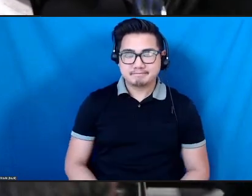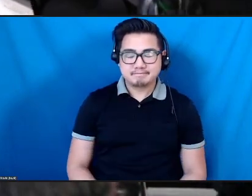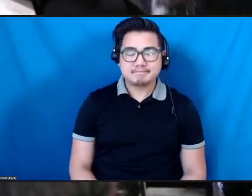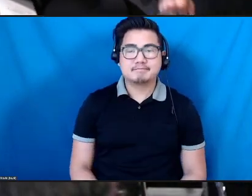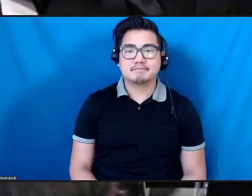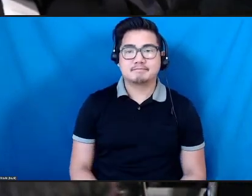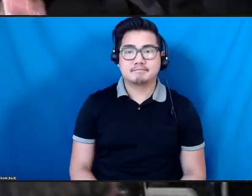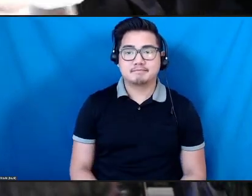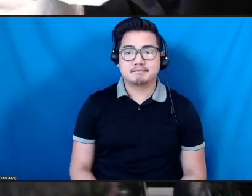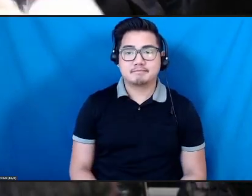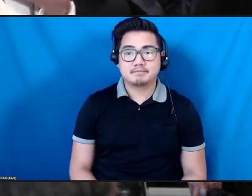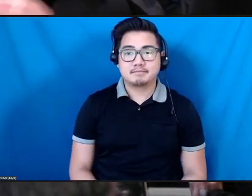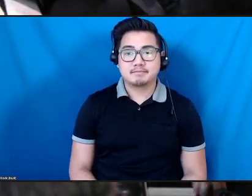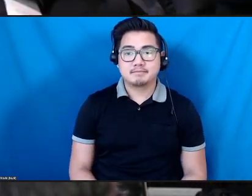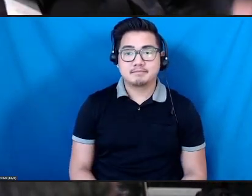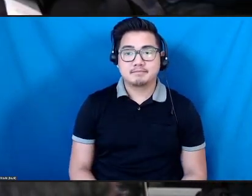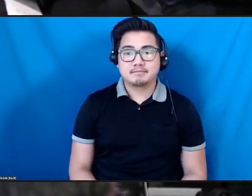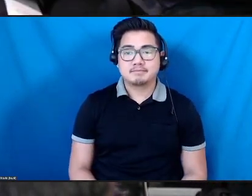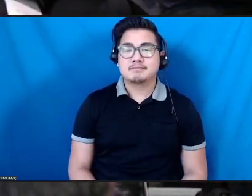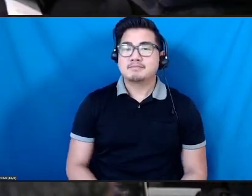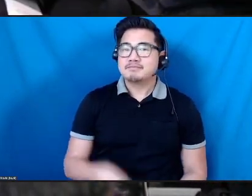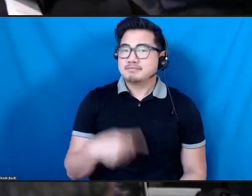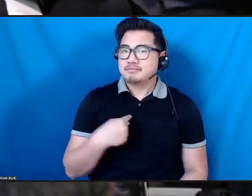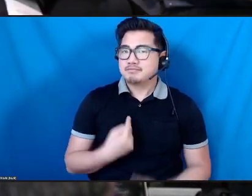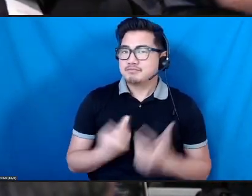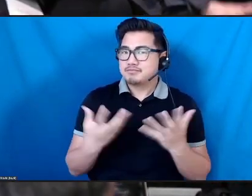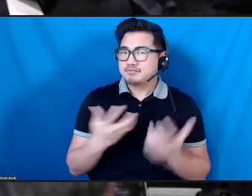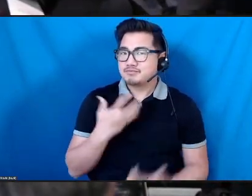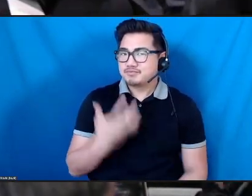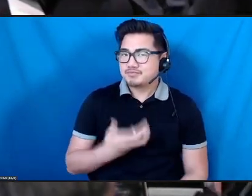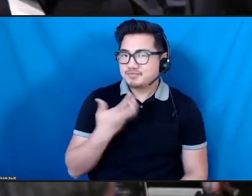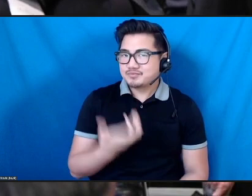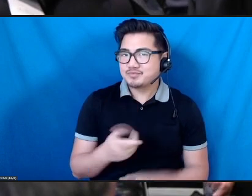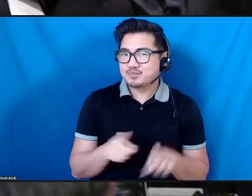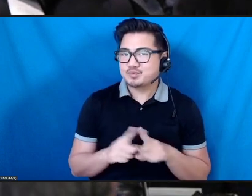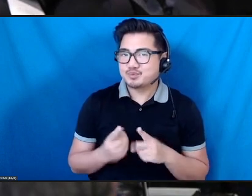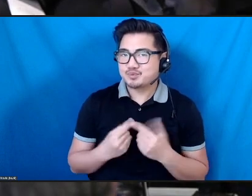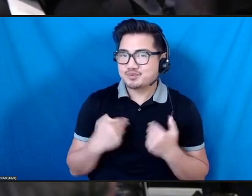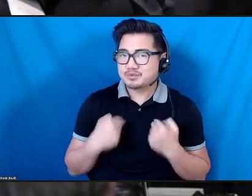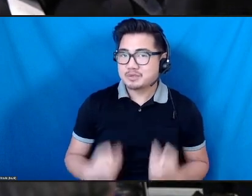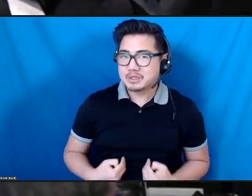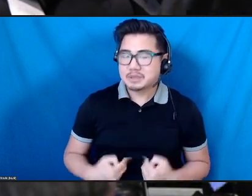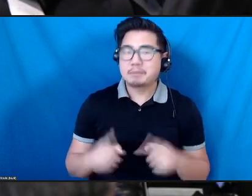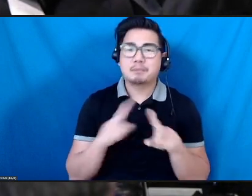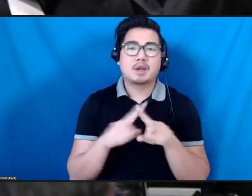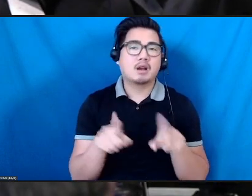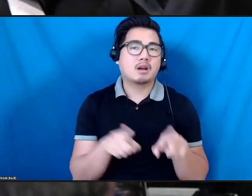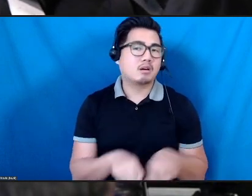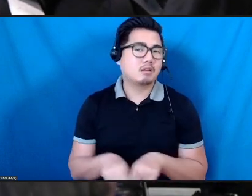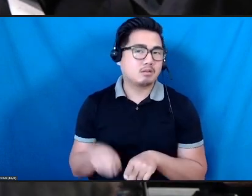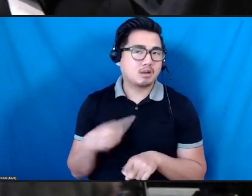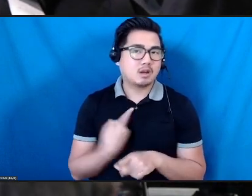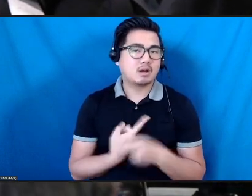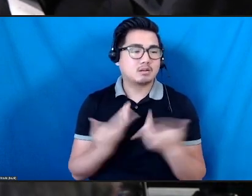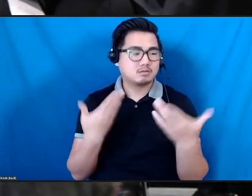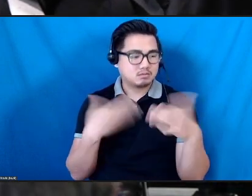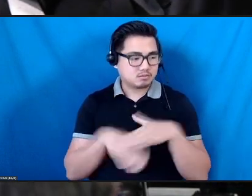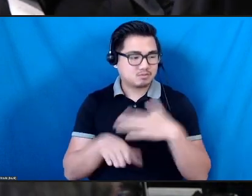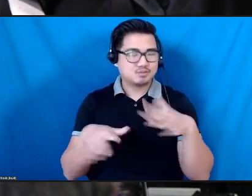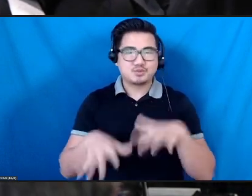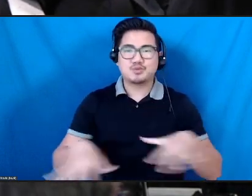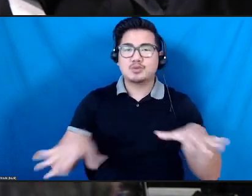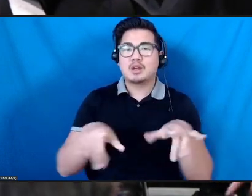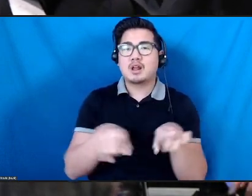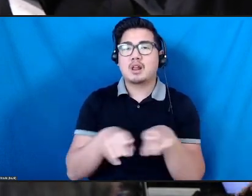I want to come as my human being self, but will acknowledge that I also walk into the room as a creative collaborator, as an